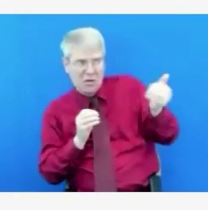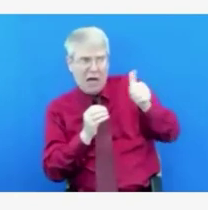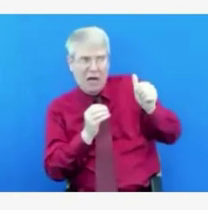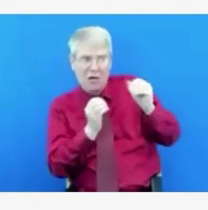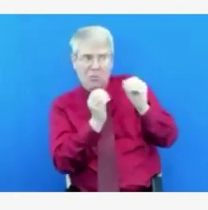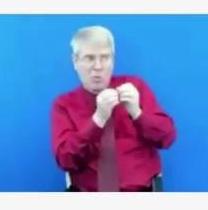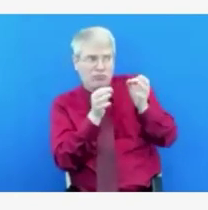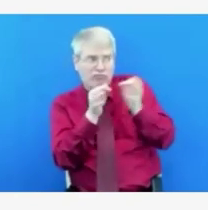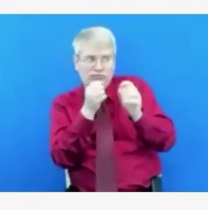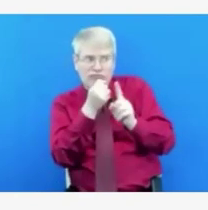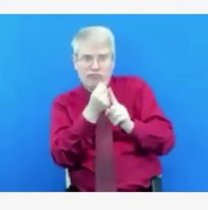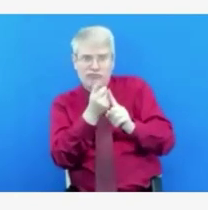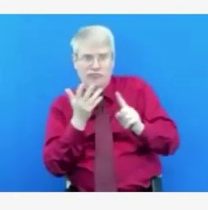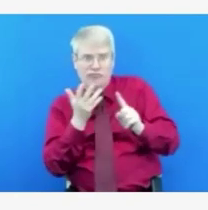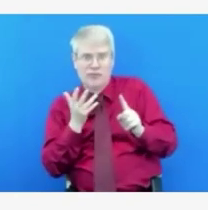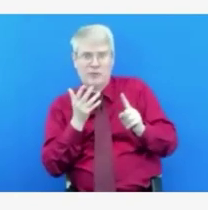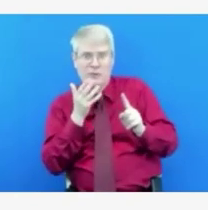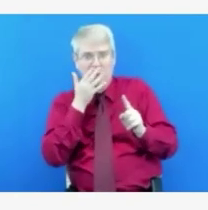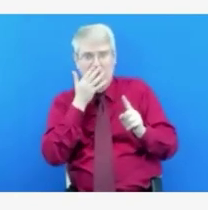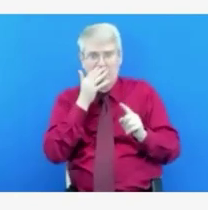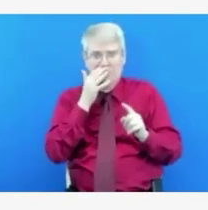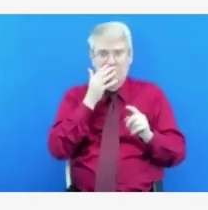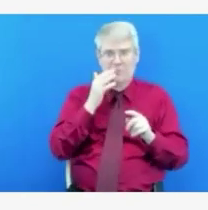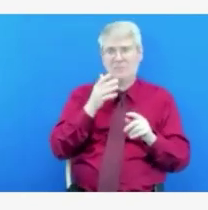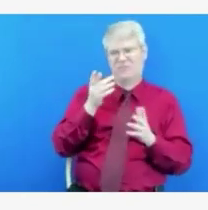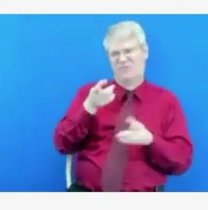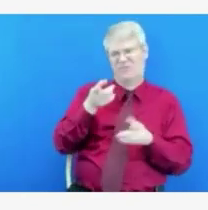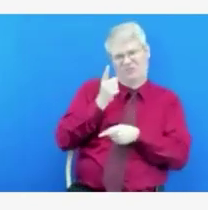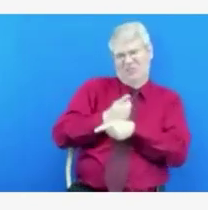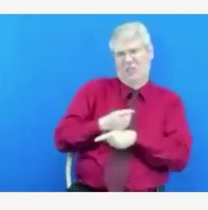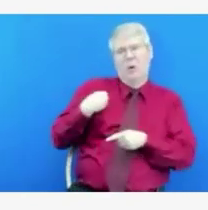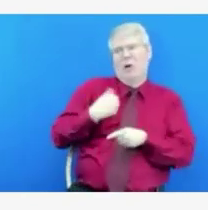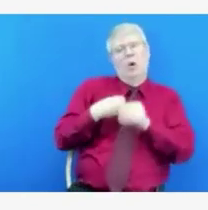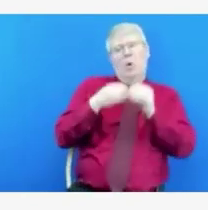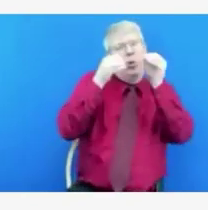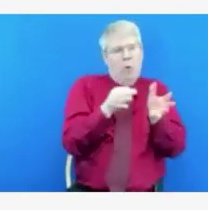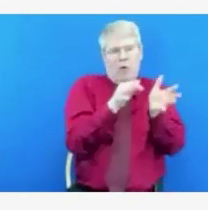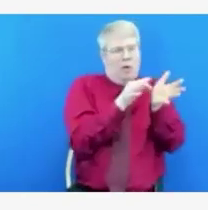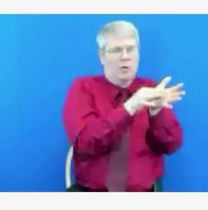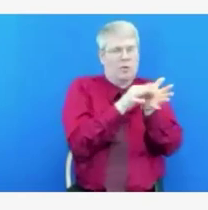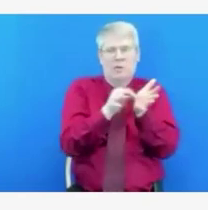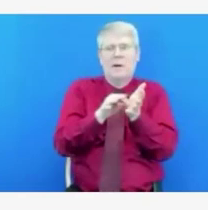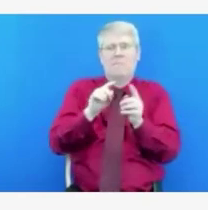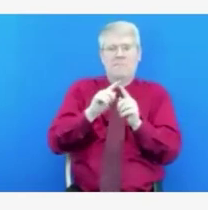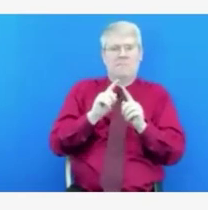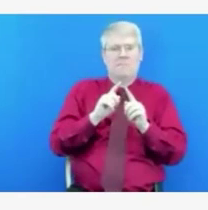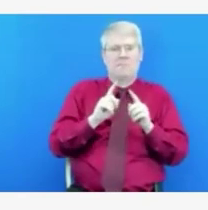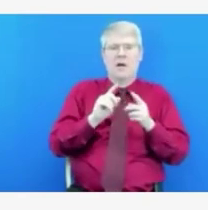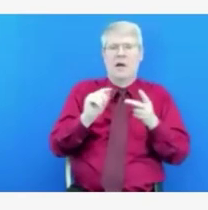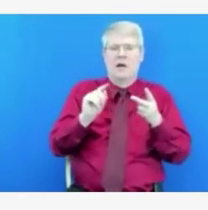It's all anecdotal at this particular point in time. And can you please repeat the second half of your question?